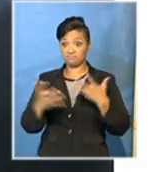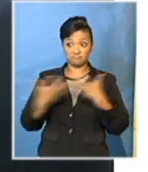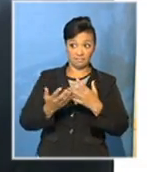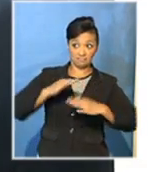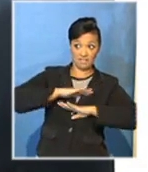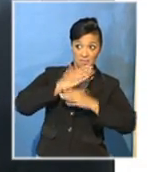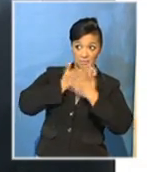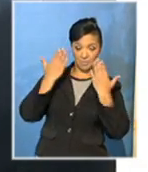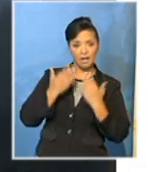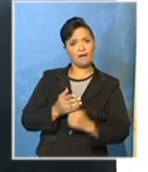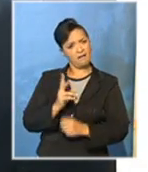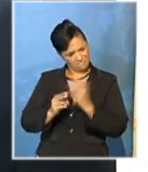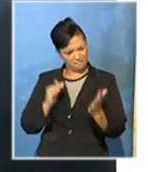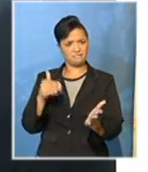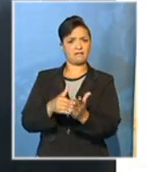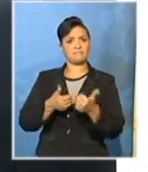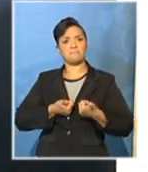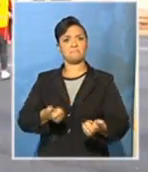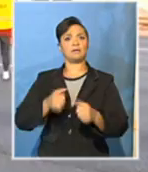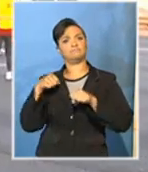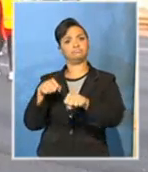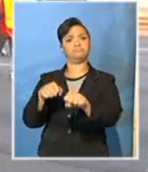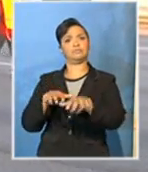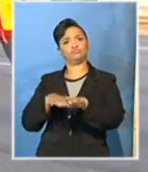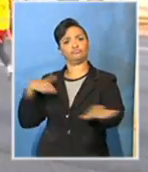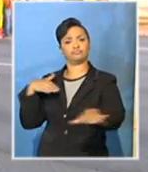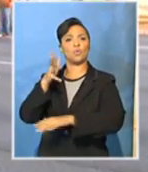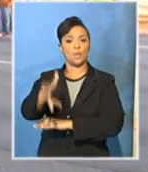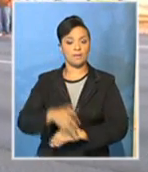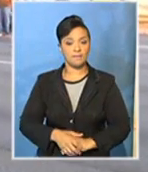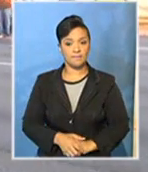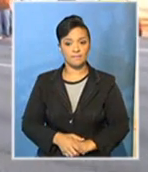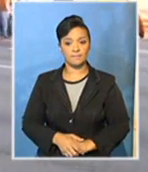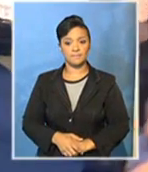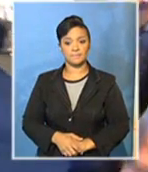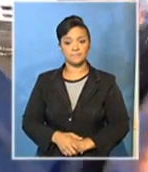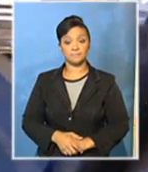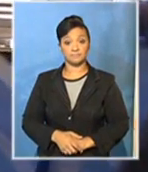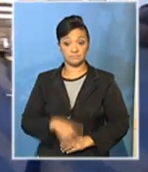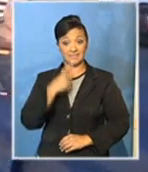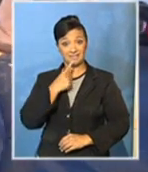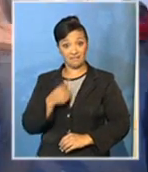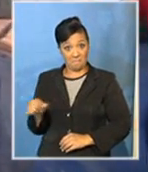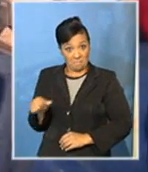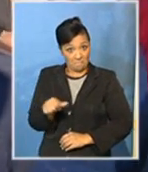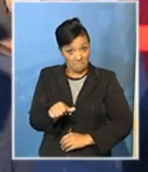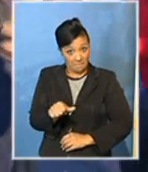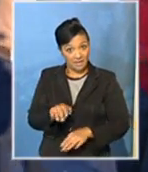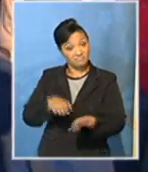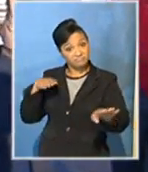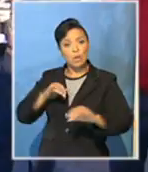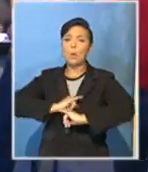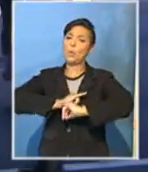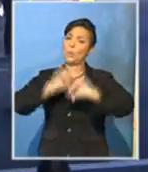return to the streets and highways. And this time, they say it will be